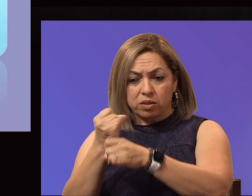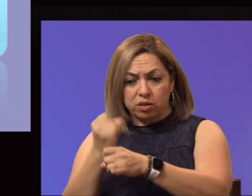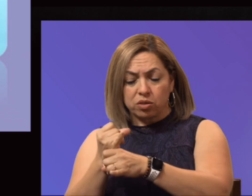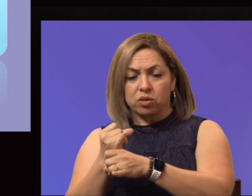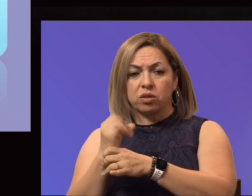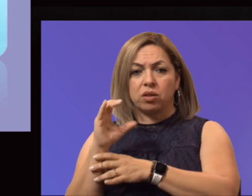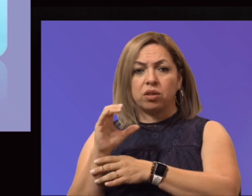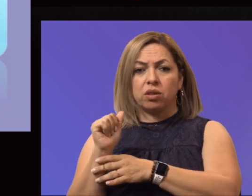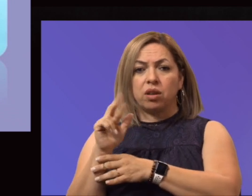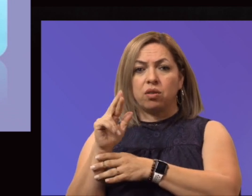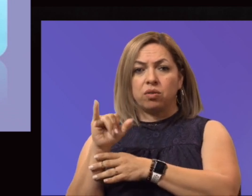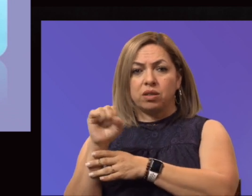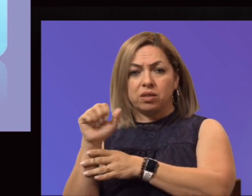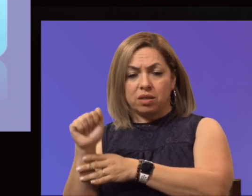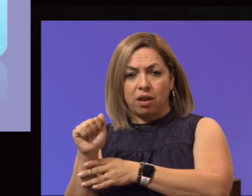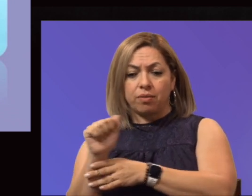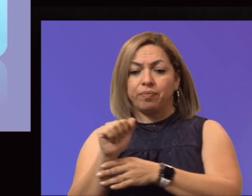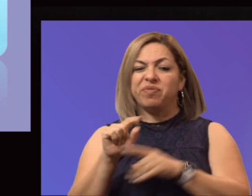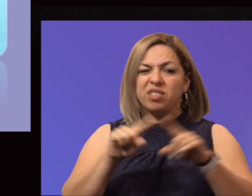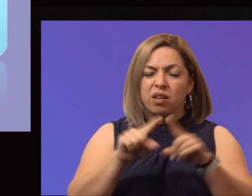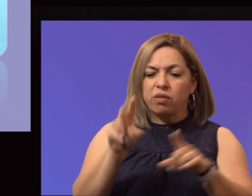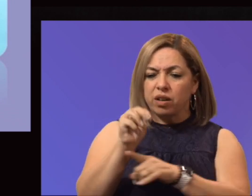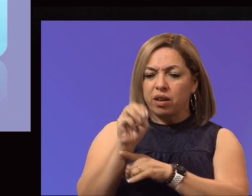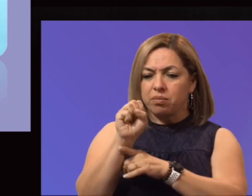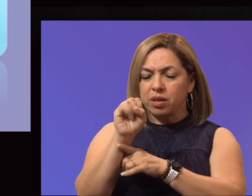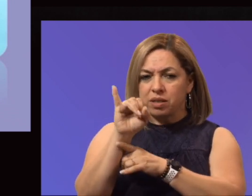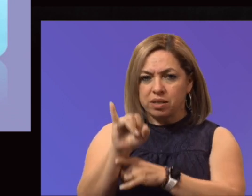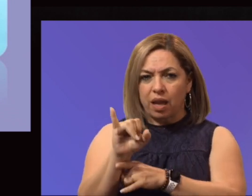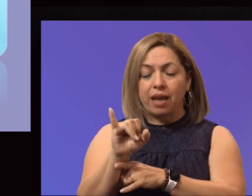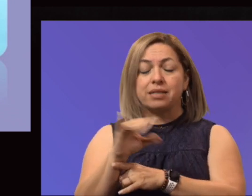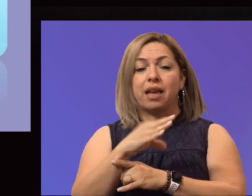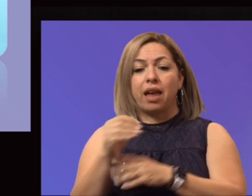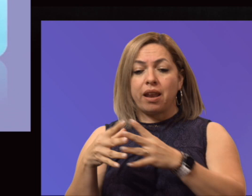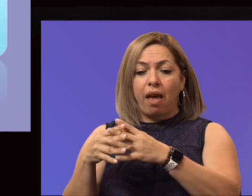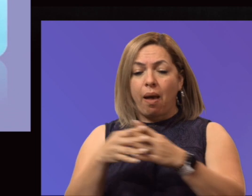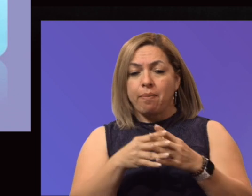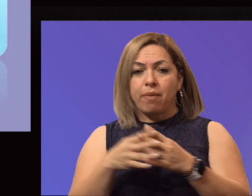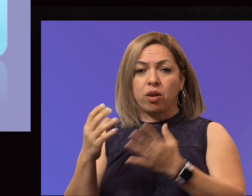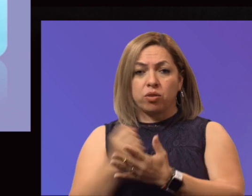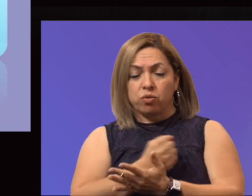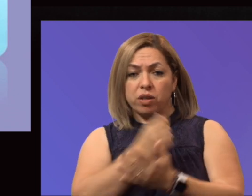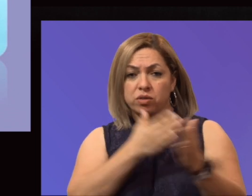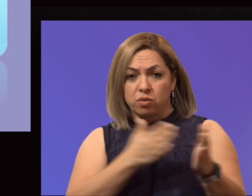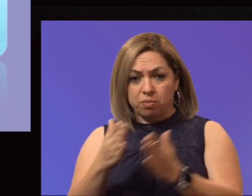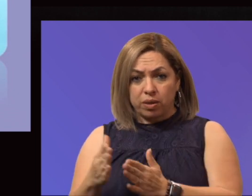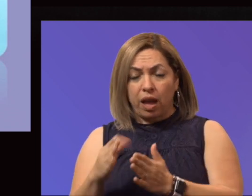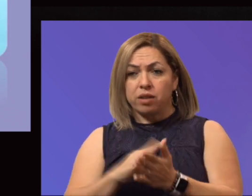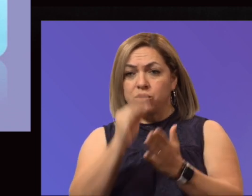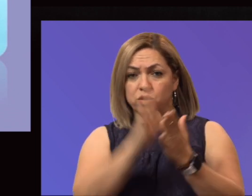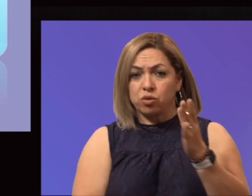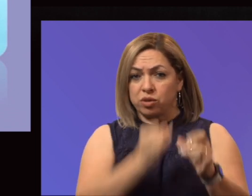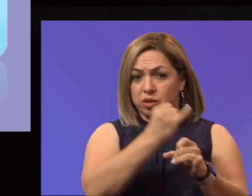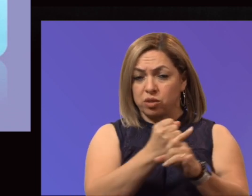different MSIs that we received, and then the American Rescue Plan, the student institutional, as well as the MSI. In total, the